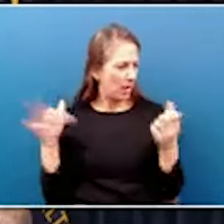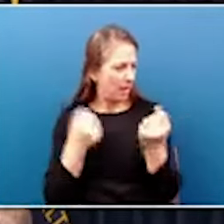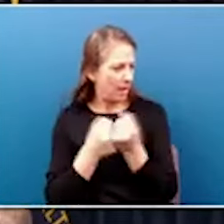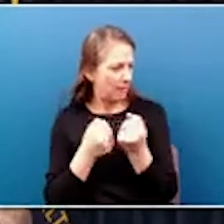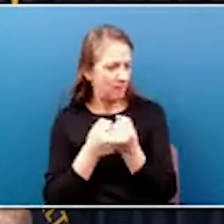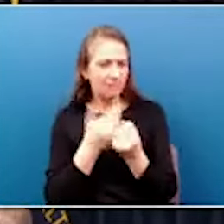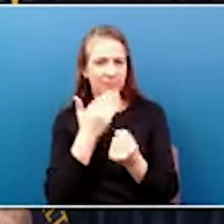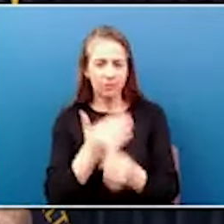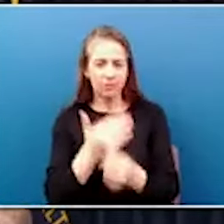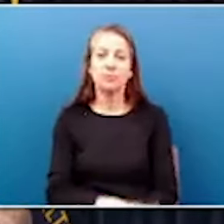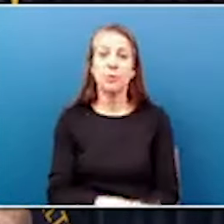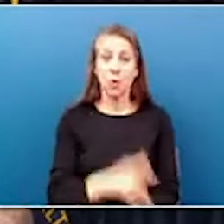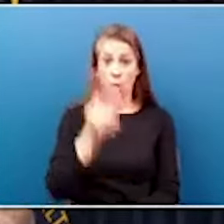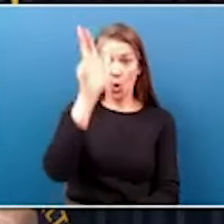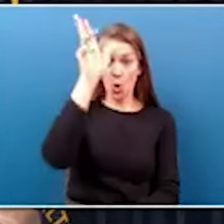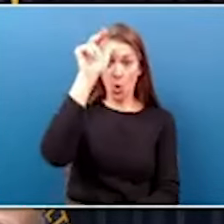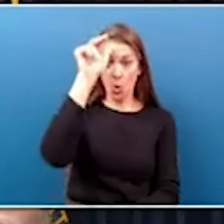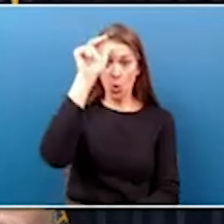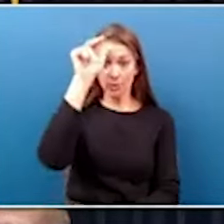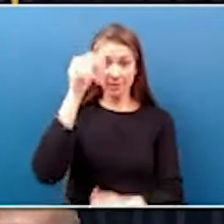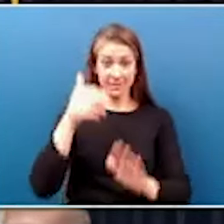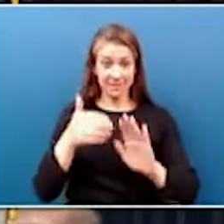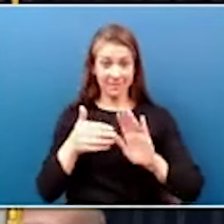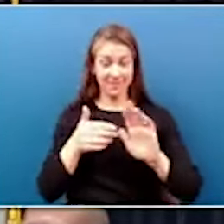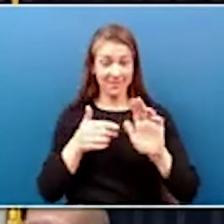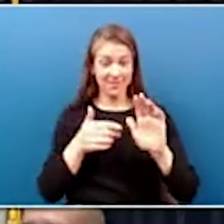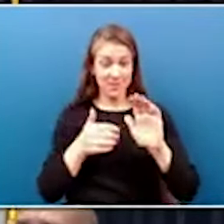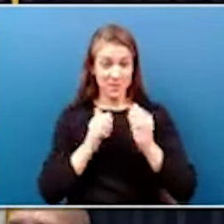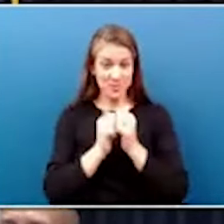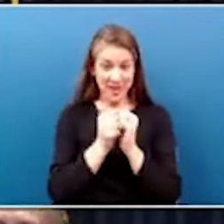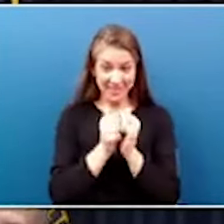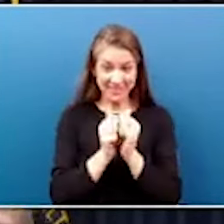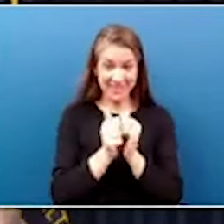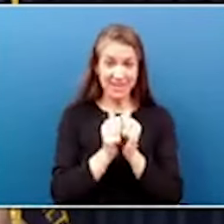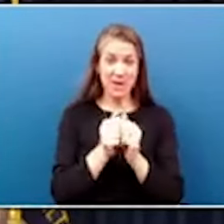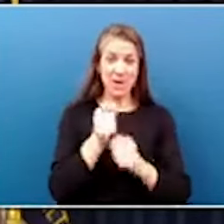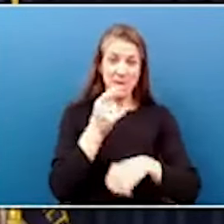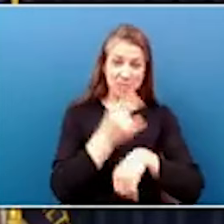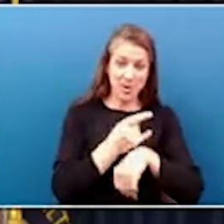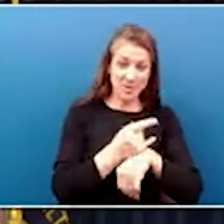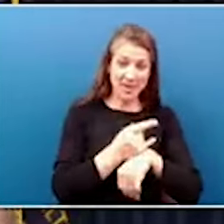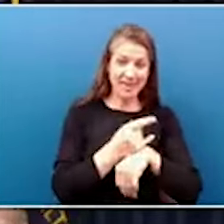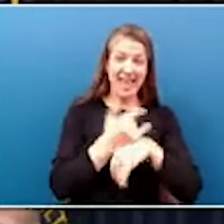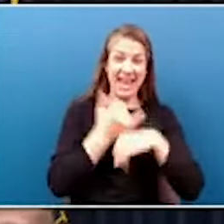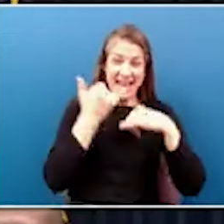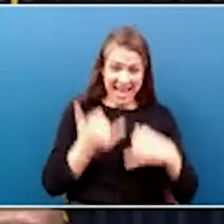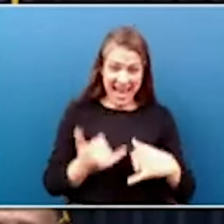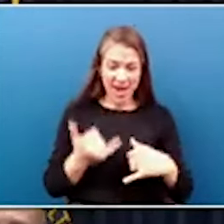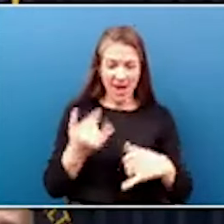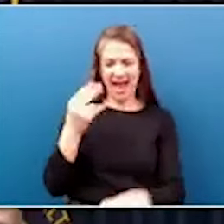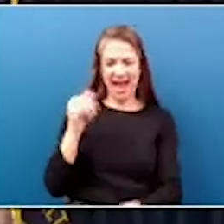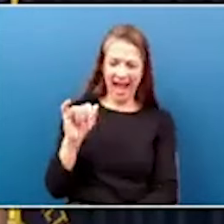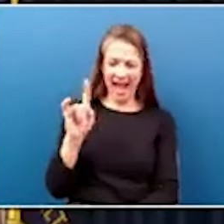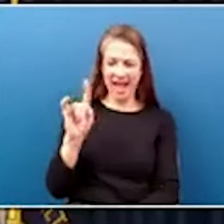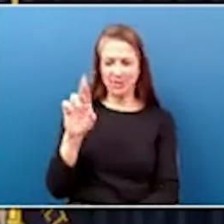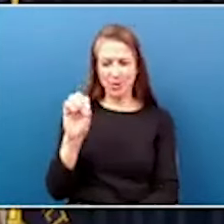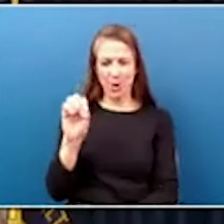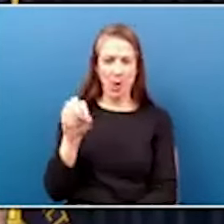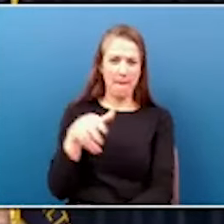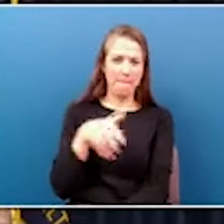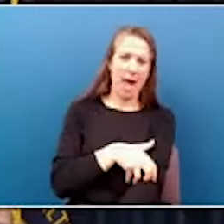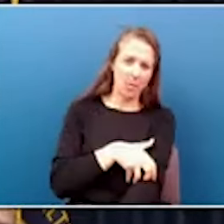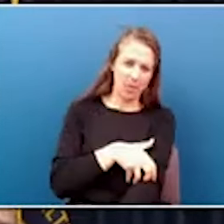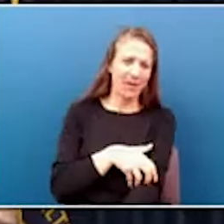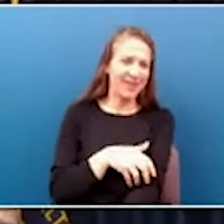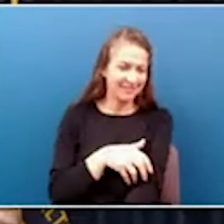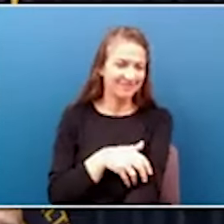Horse racing bourbon and pump storage hydropower. We'll have to work on that a little bit. But I think that that's what's the exciting part about